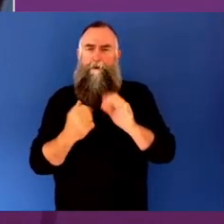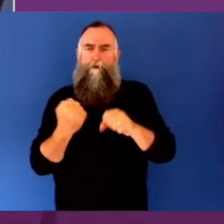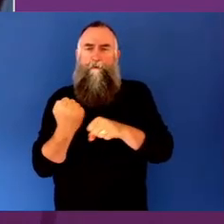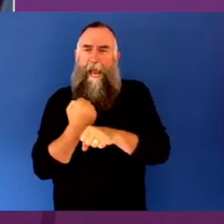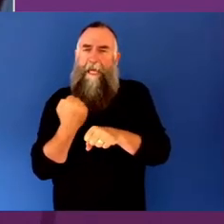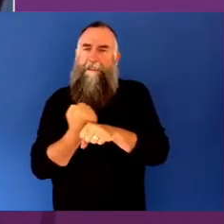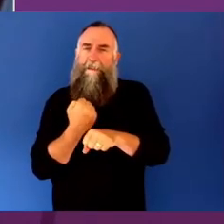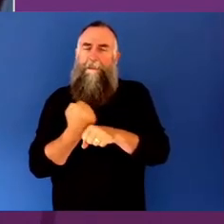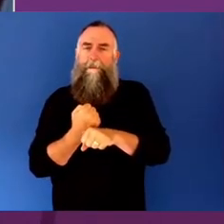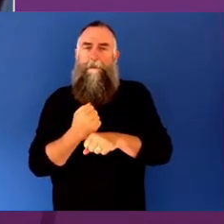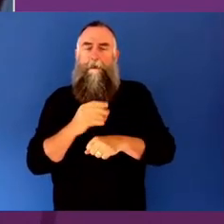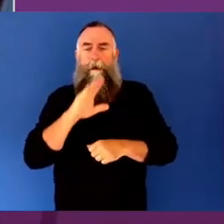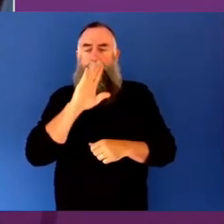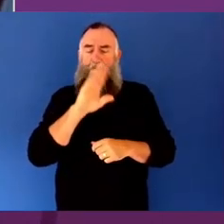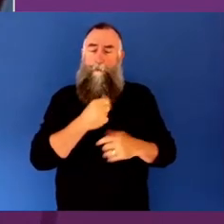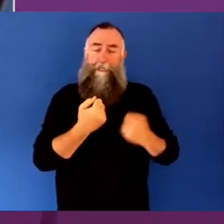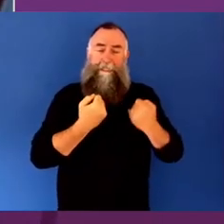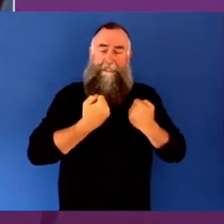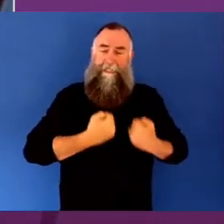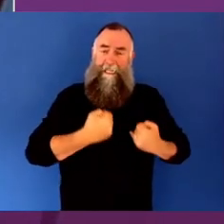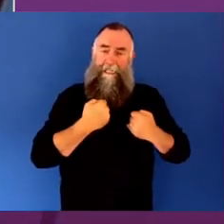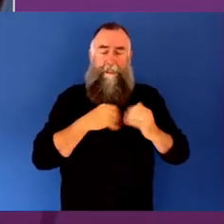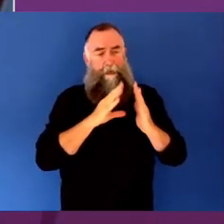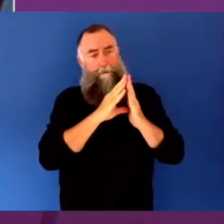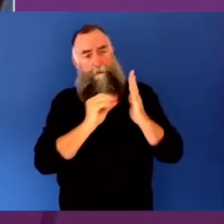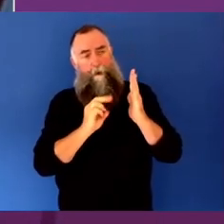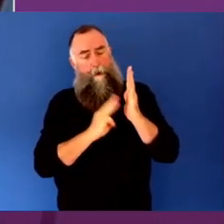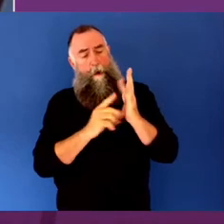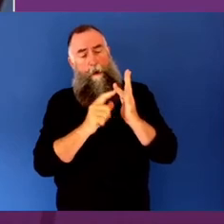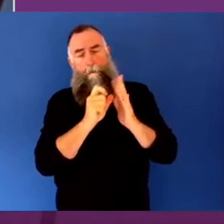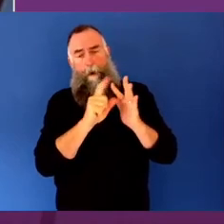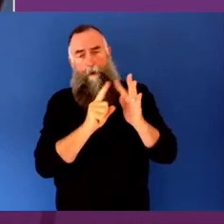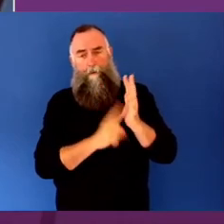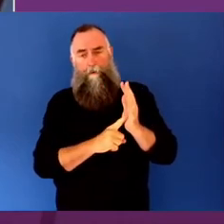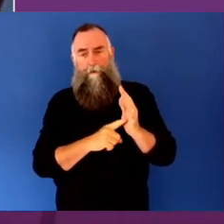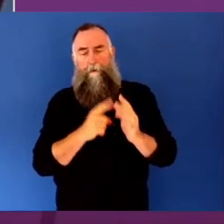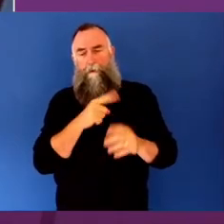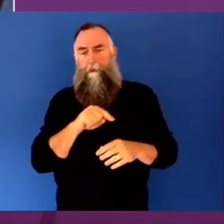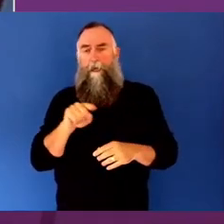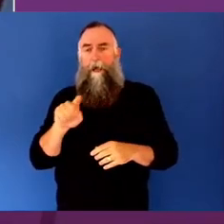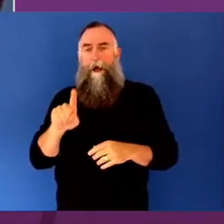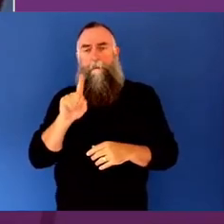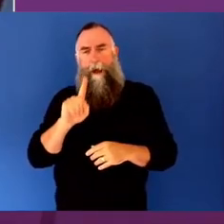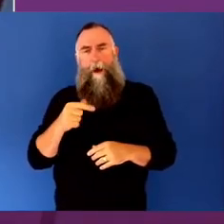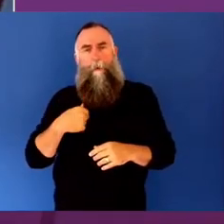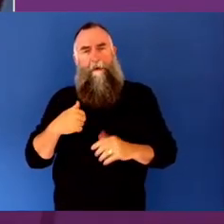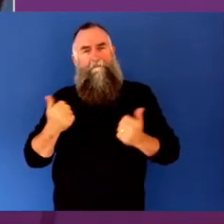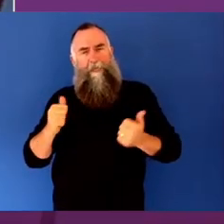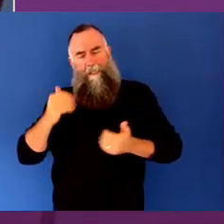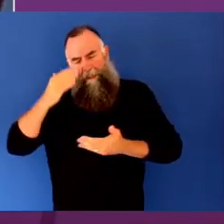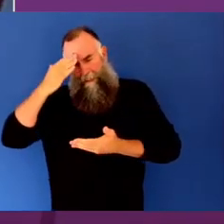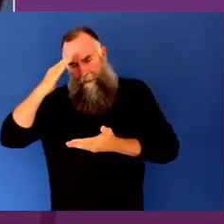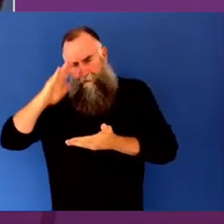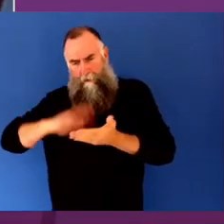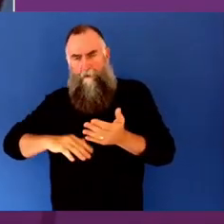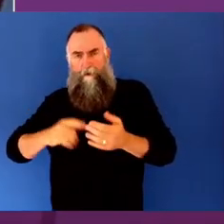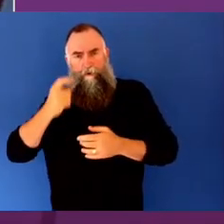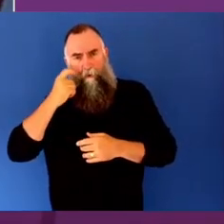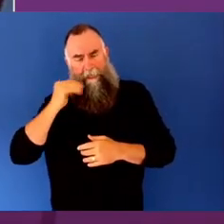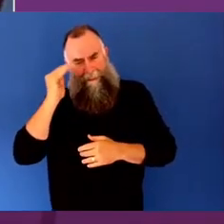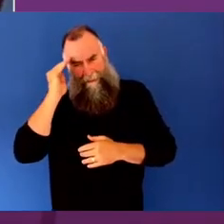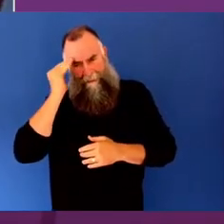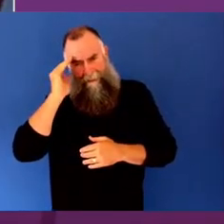often what we experience as a survival state of being. And arts and